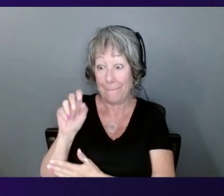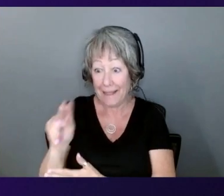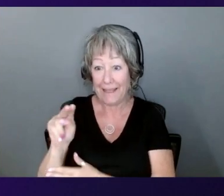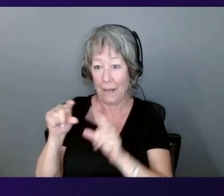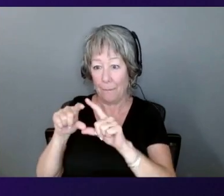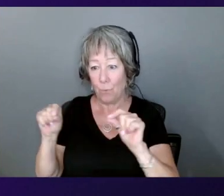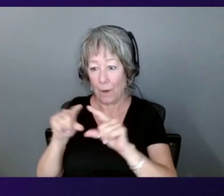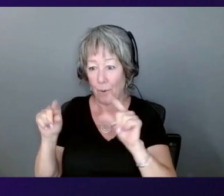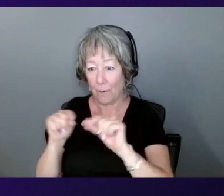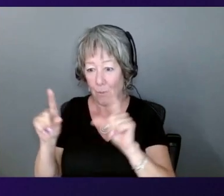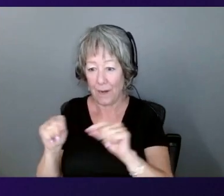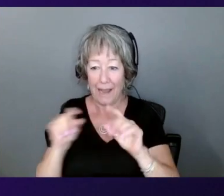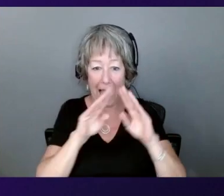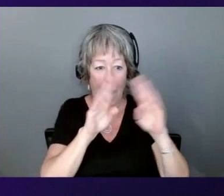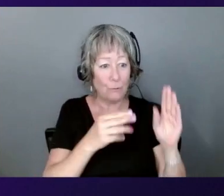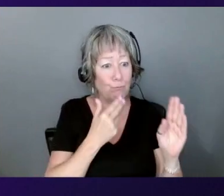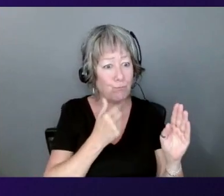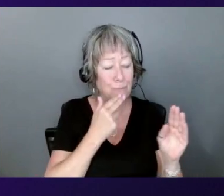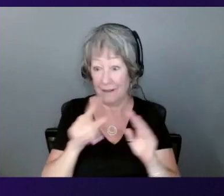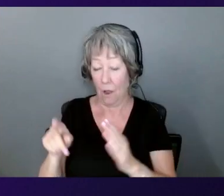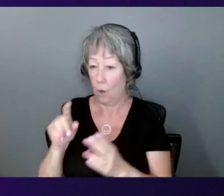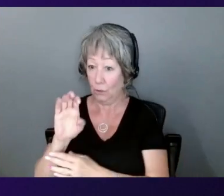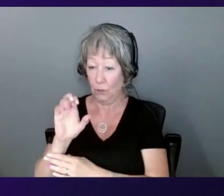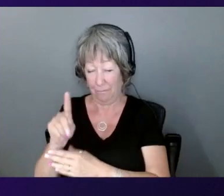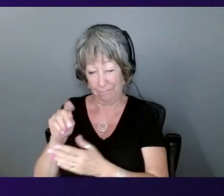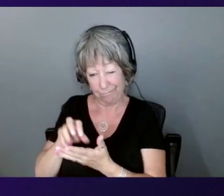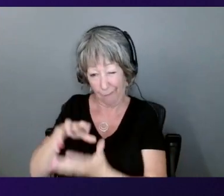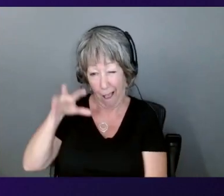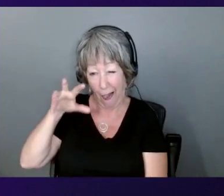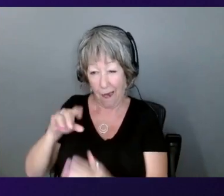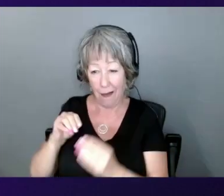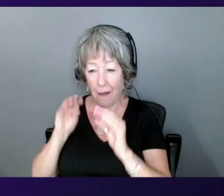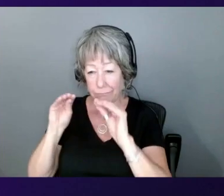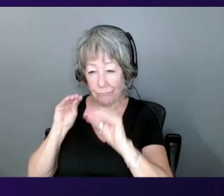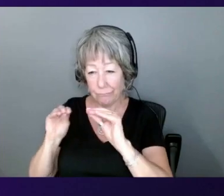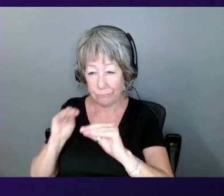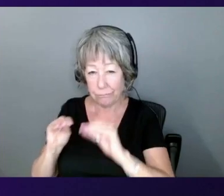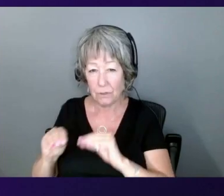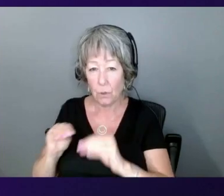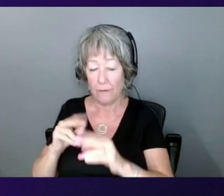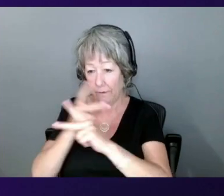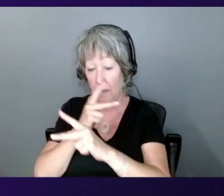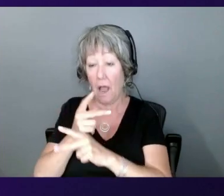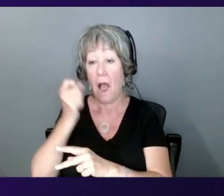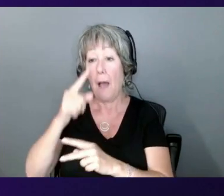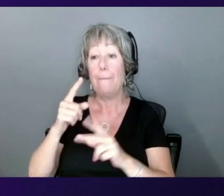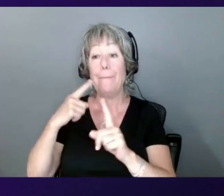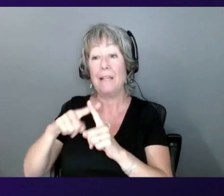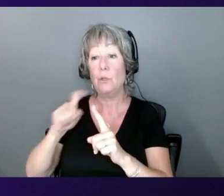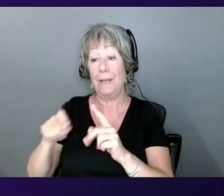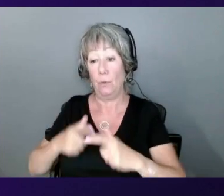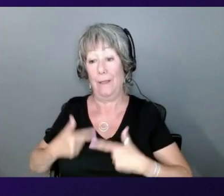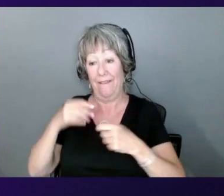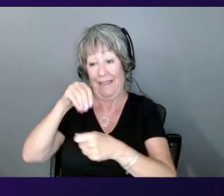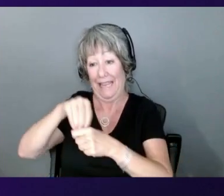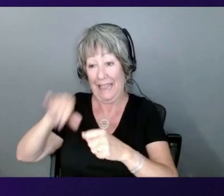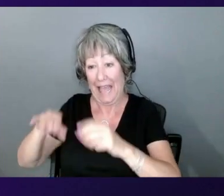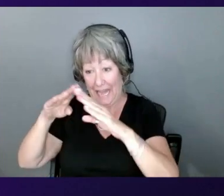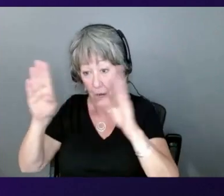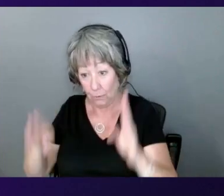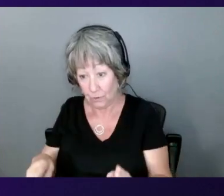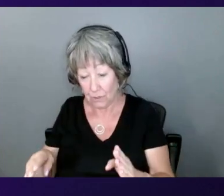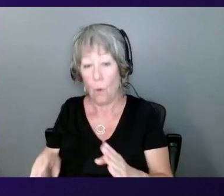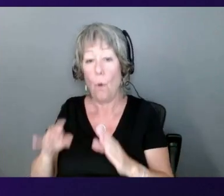And you have to follow this architecture footprint for the house while still running the structural beam, the plumbings, the